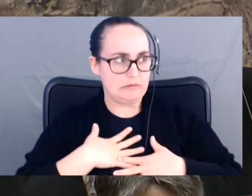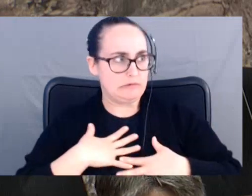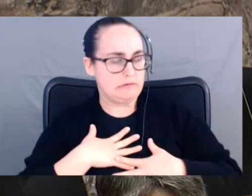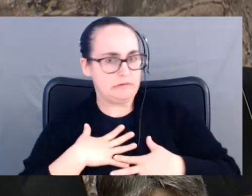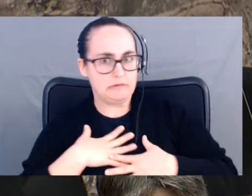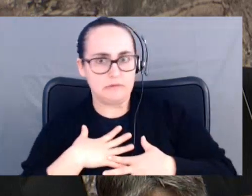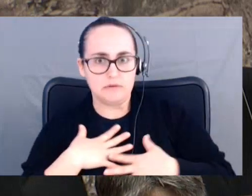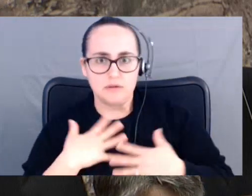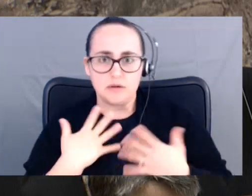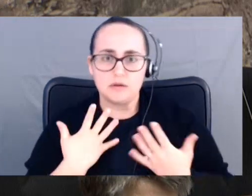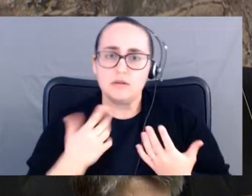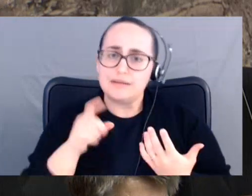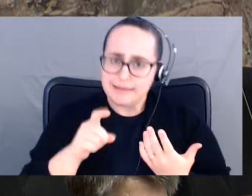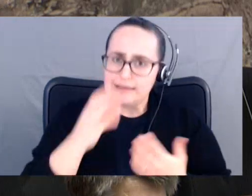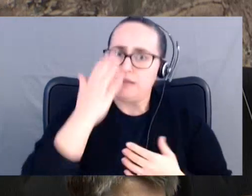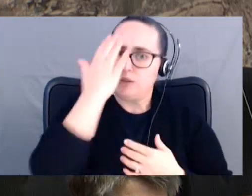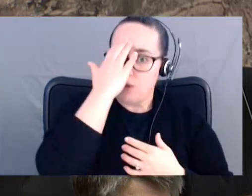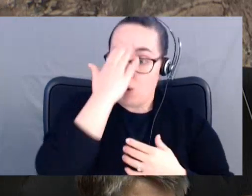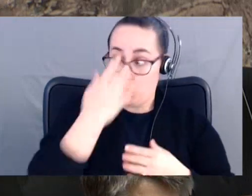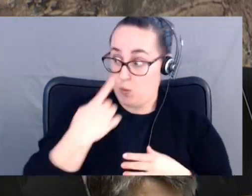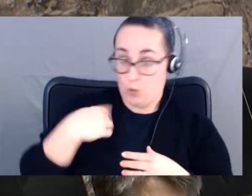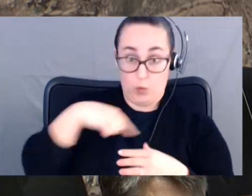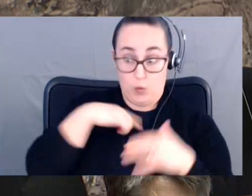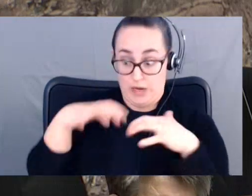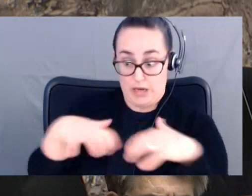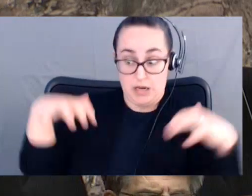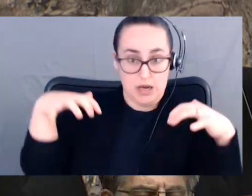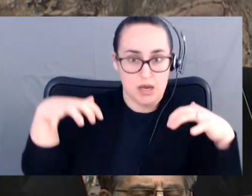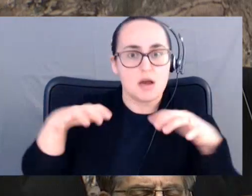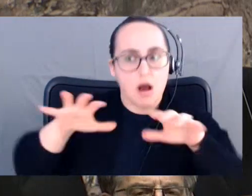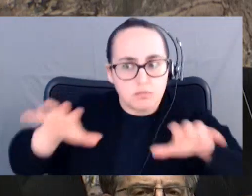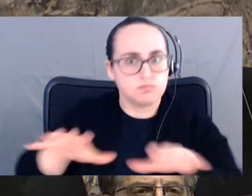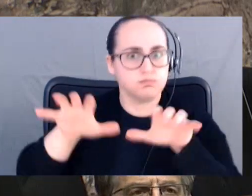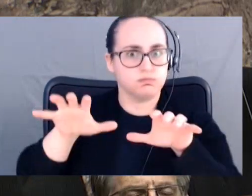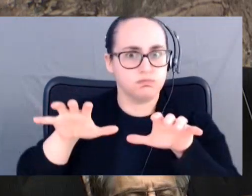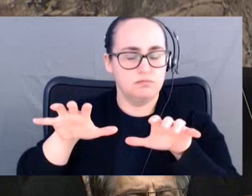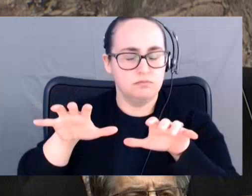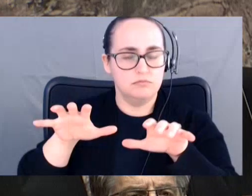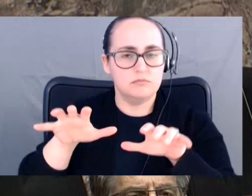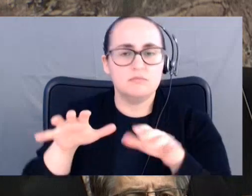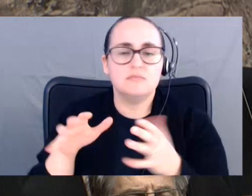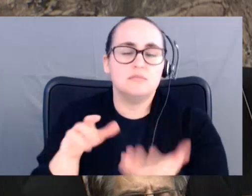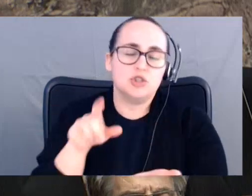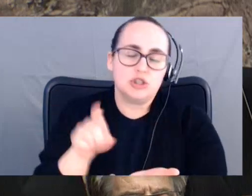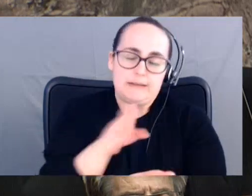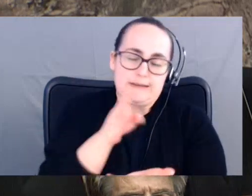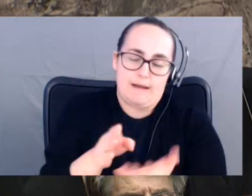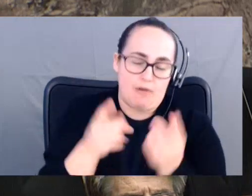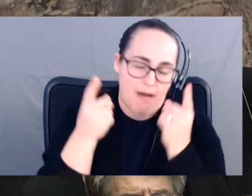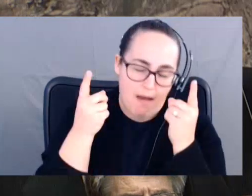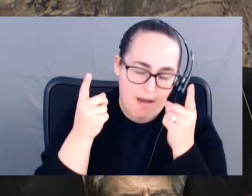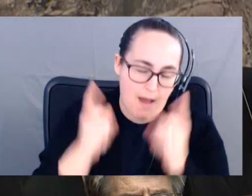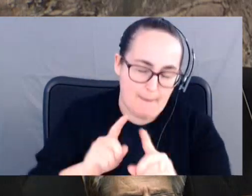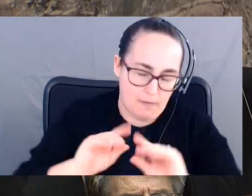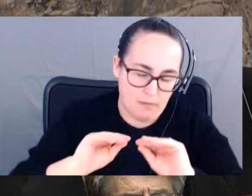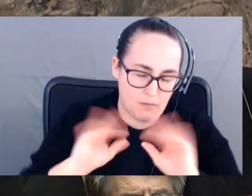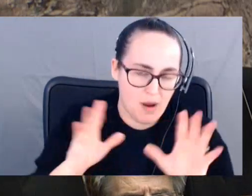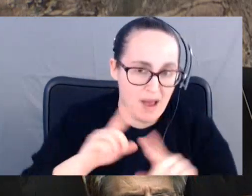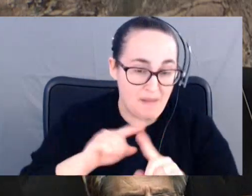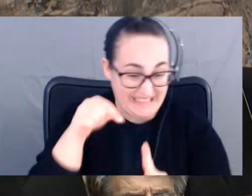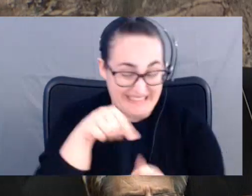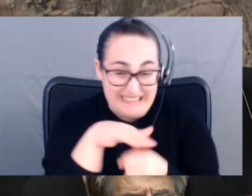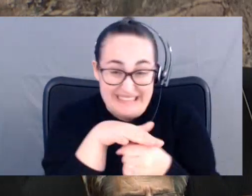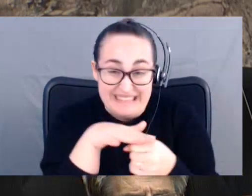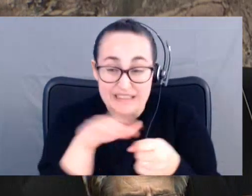know that we are doing something about it. This should never happen anywhere. But for a small community like Dawson Creek, frankly, this is getting